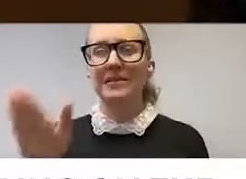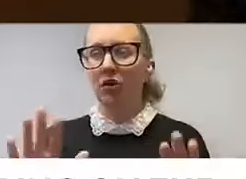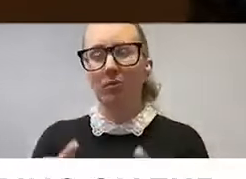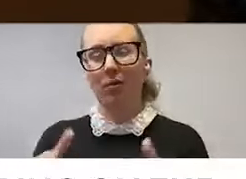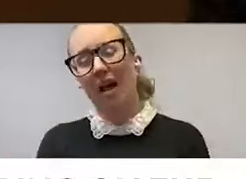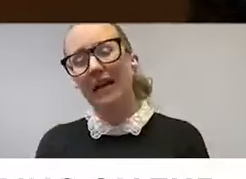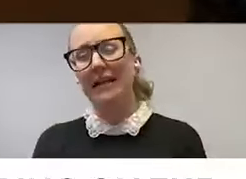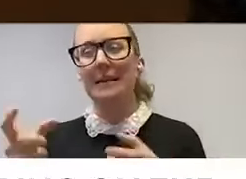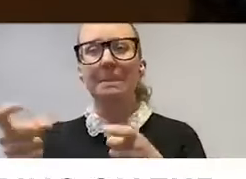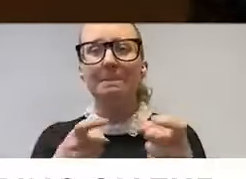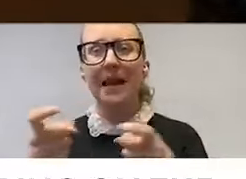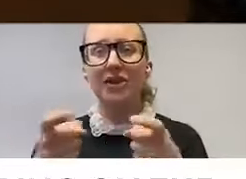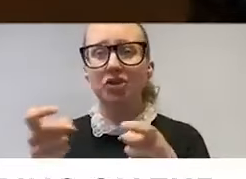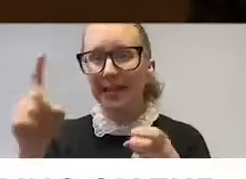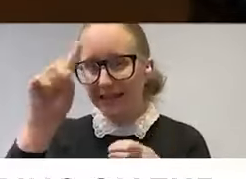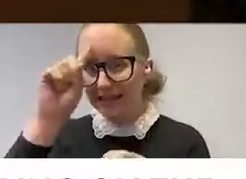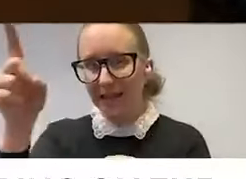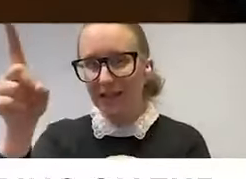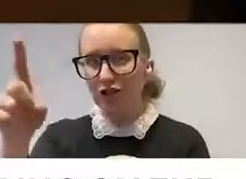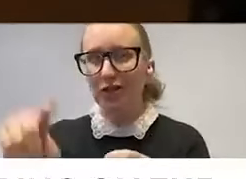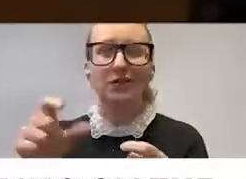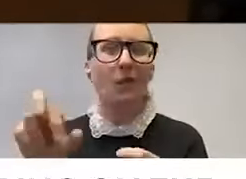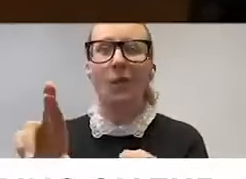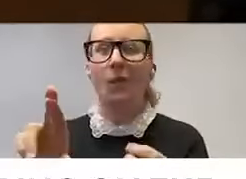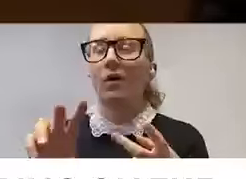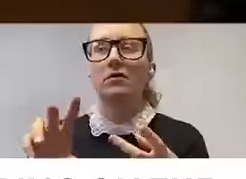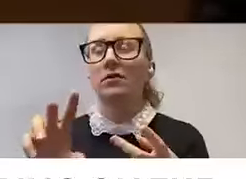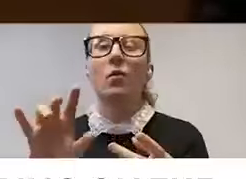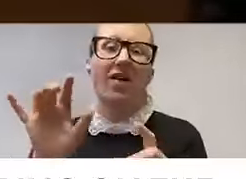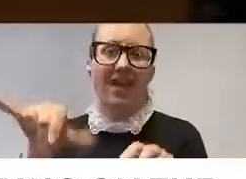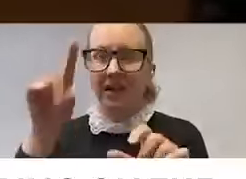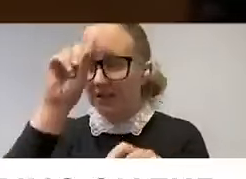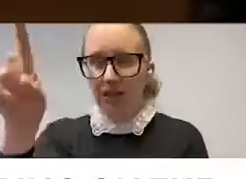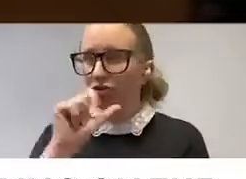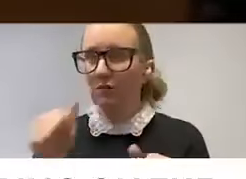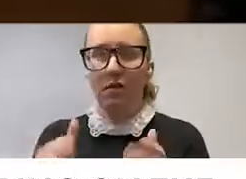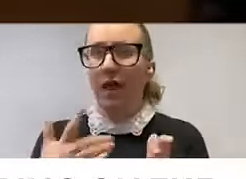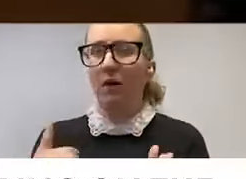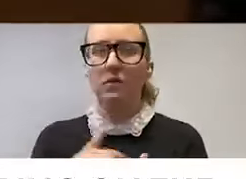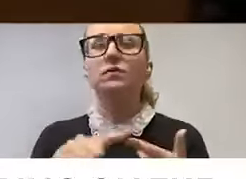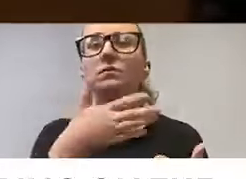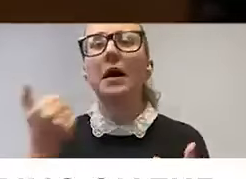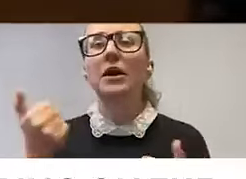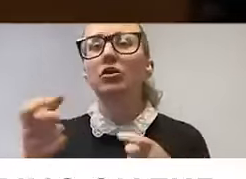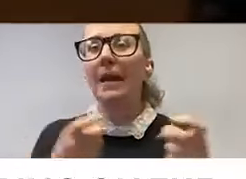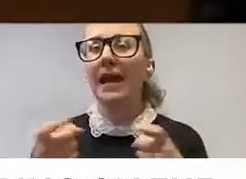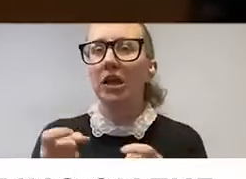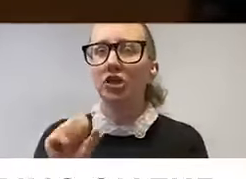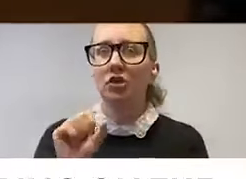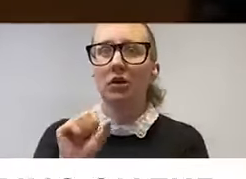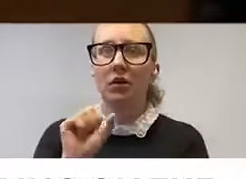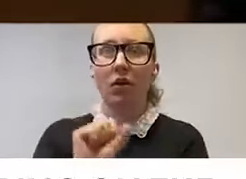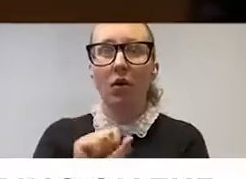management intelligence or any that allows us to be able to better manage the workload, the peak